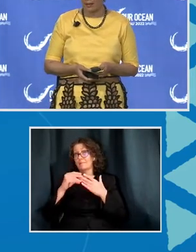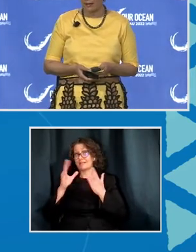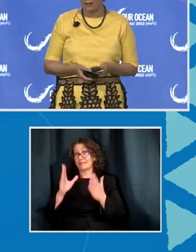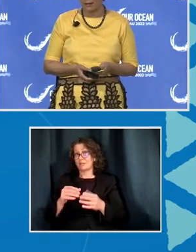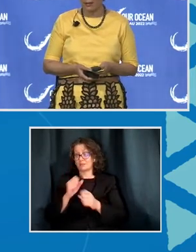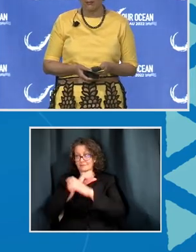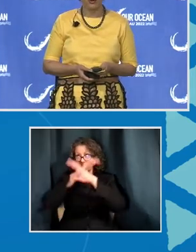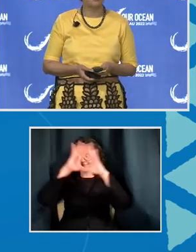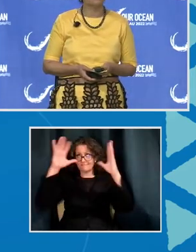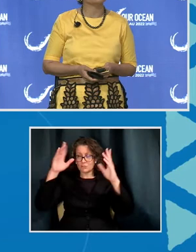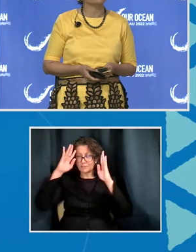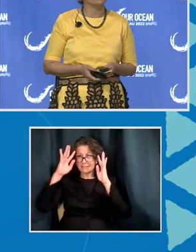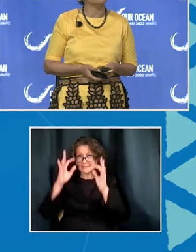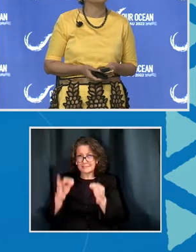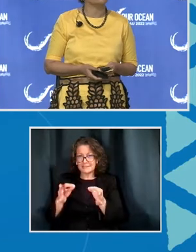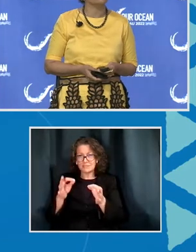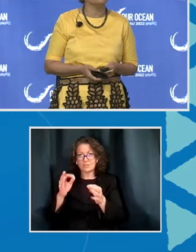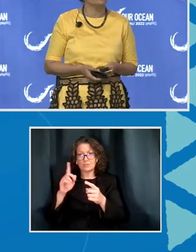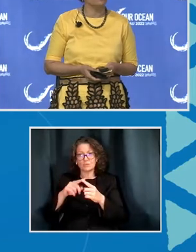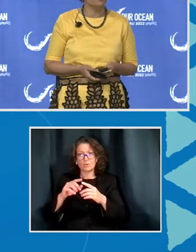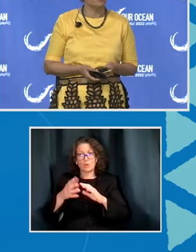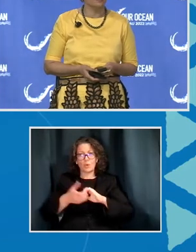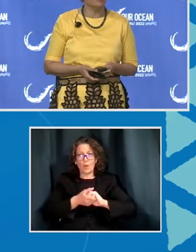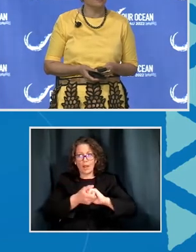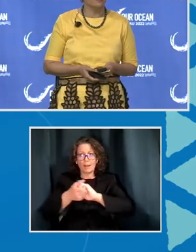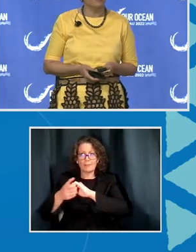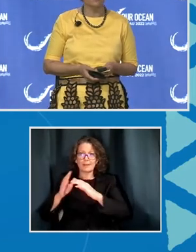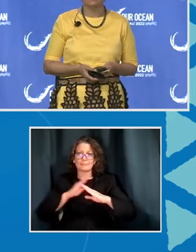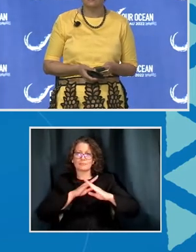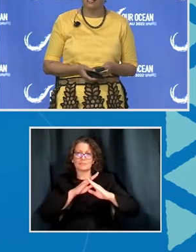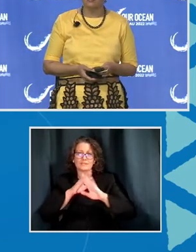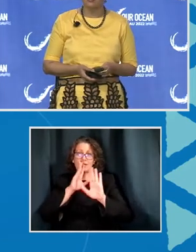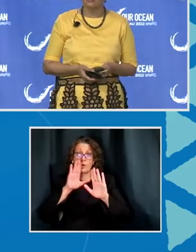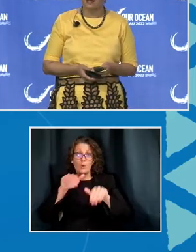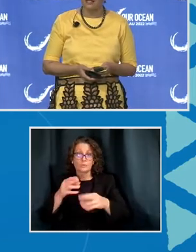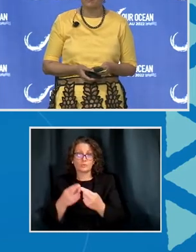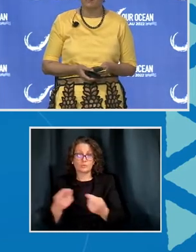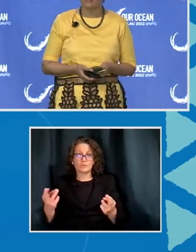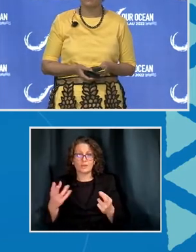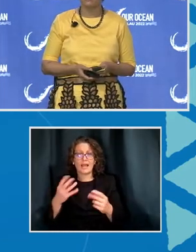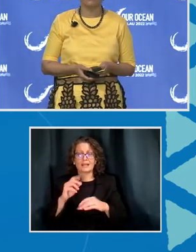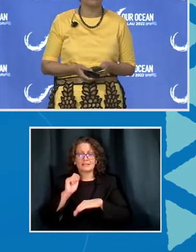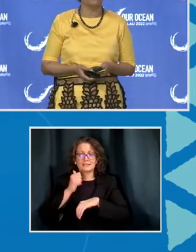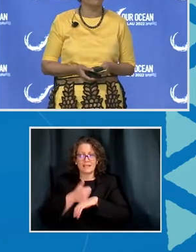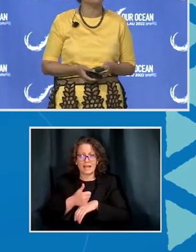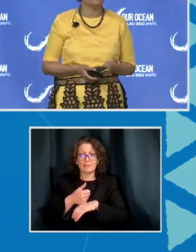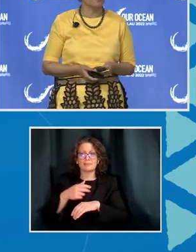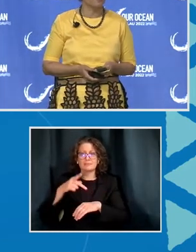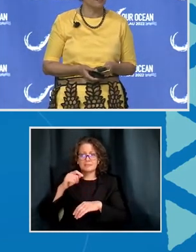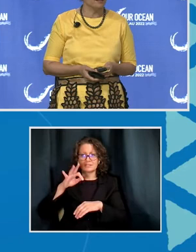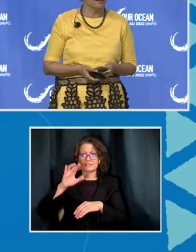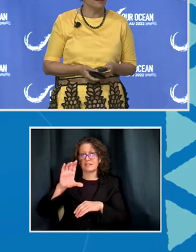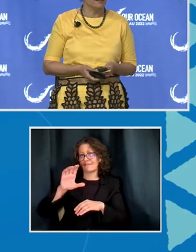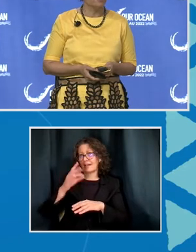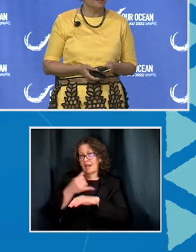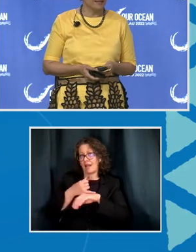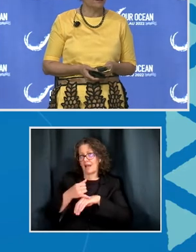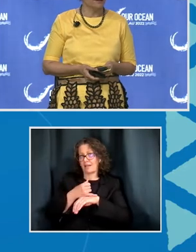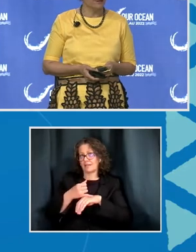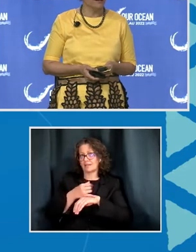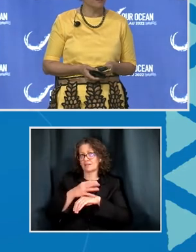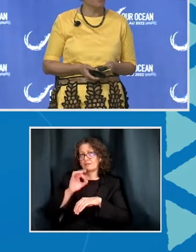cooperate, to protect our ocean's resources, and establish the Pacific Islands Forum Fisheries Agency,